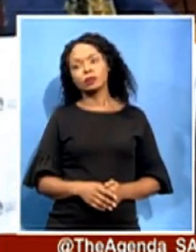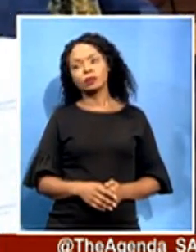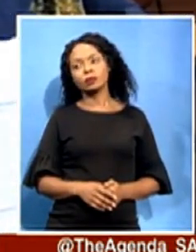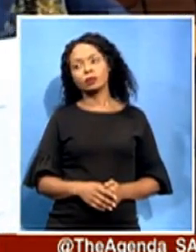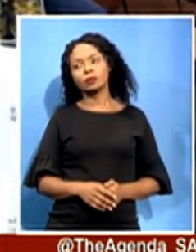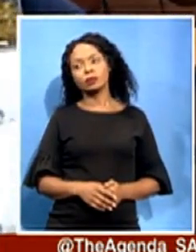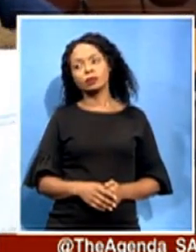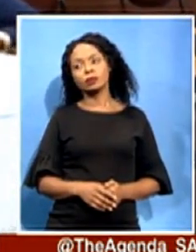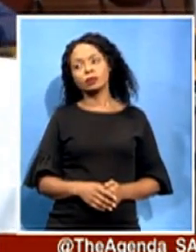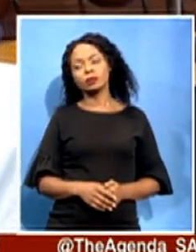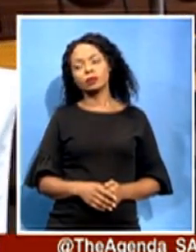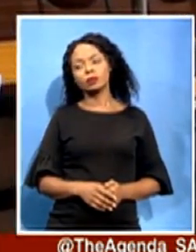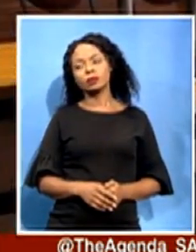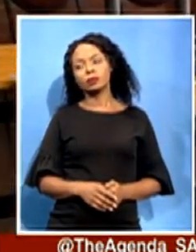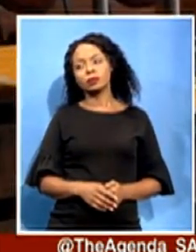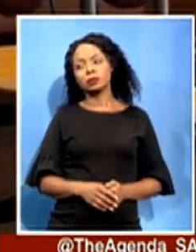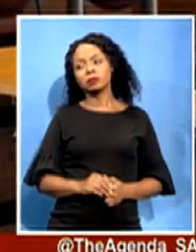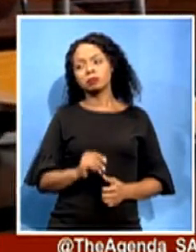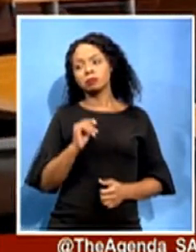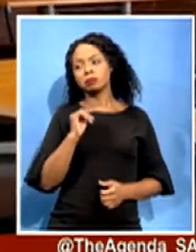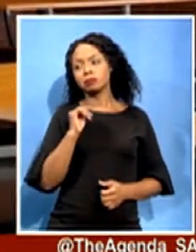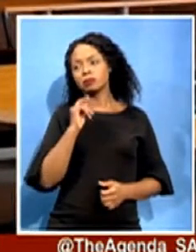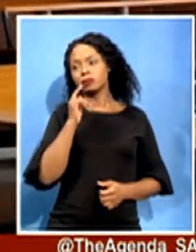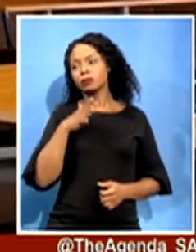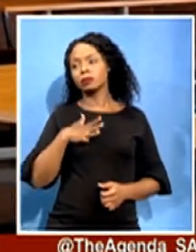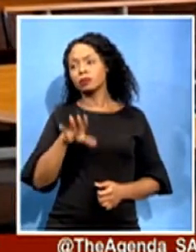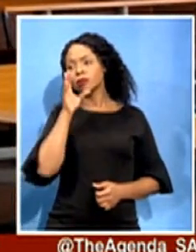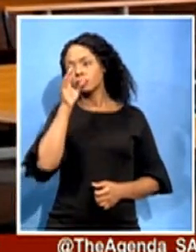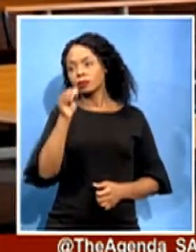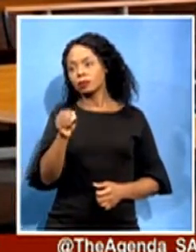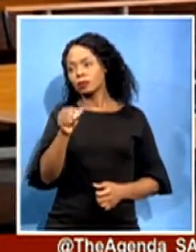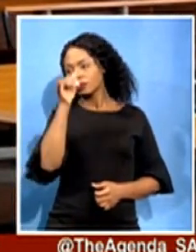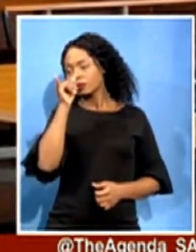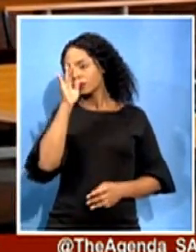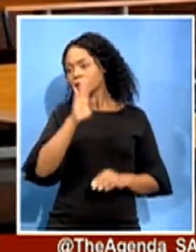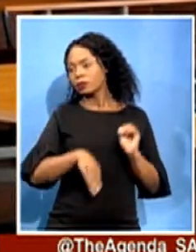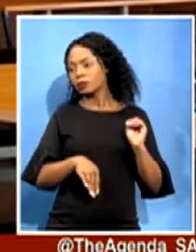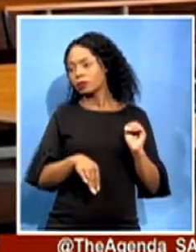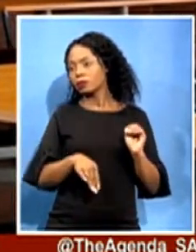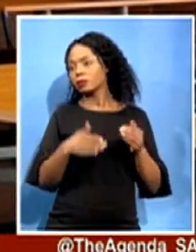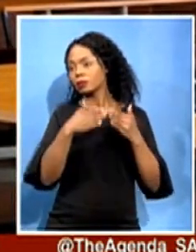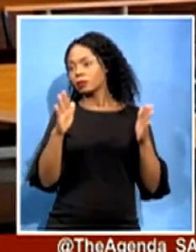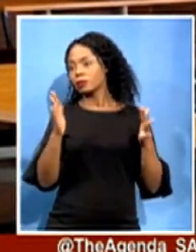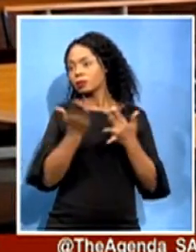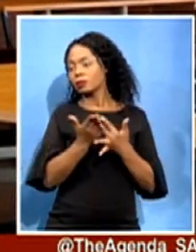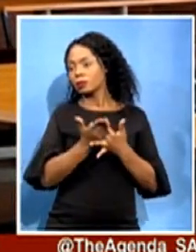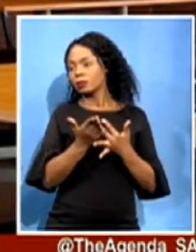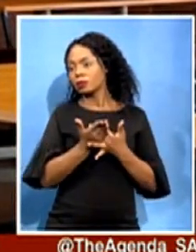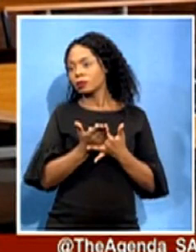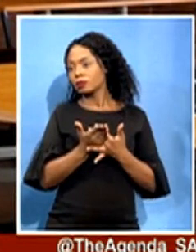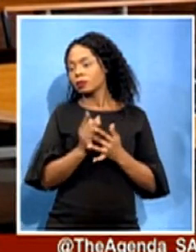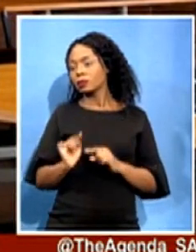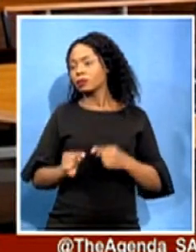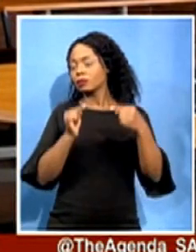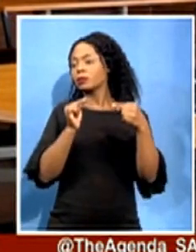find out if criminal charges will be opened against the implicated officials? I understand that the Department is taking